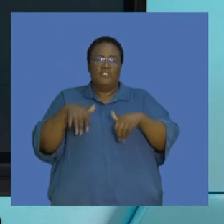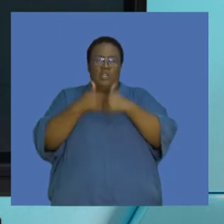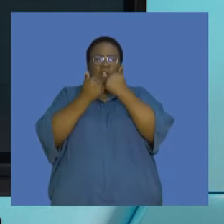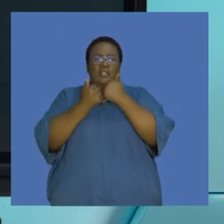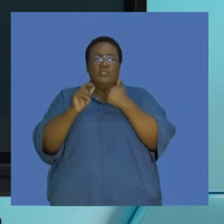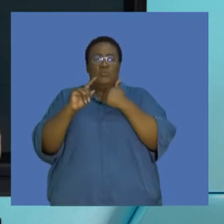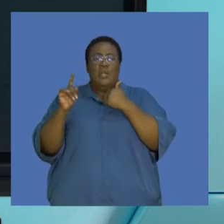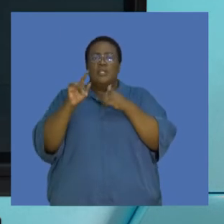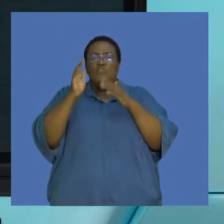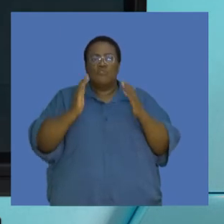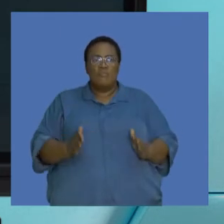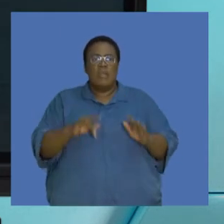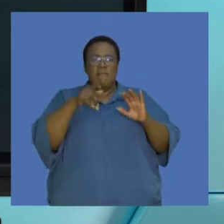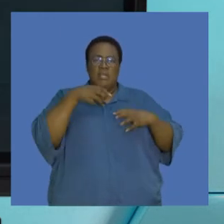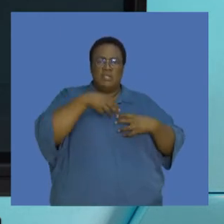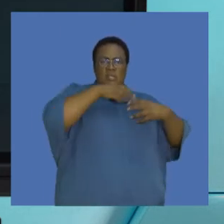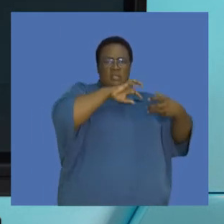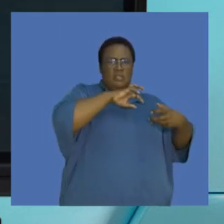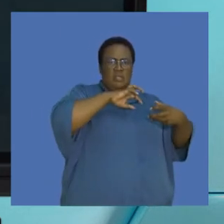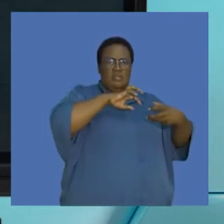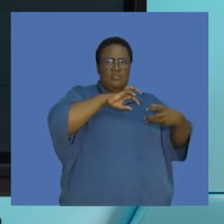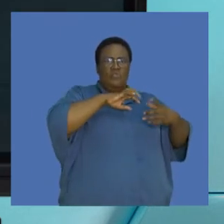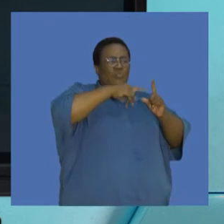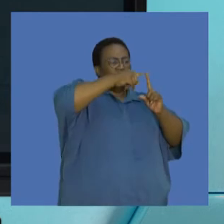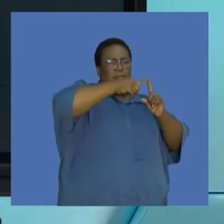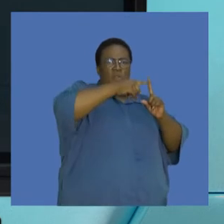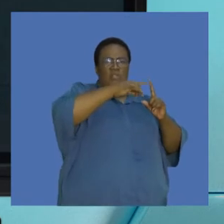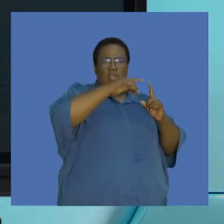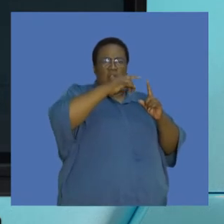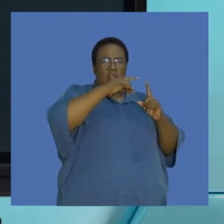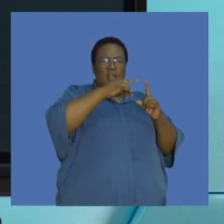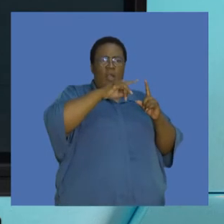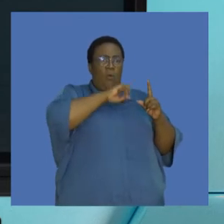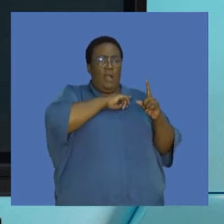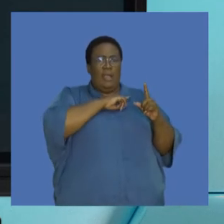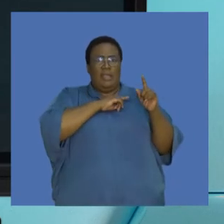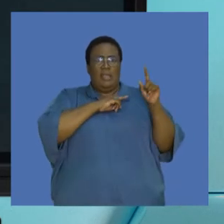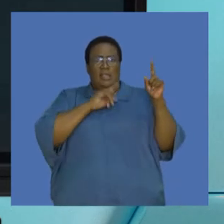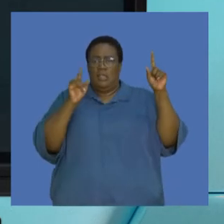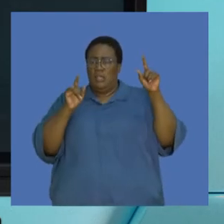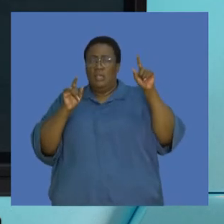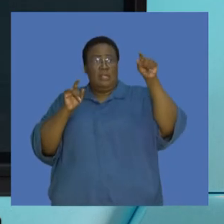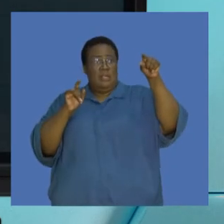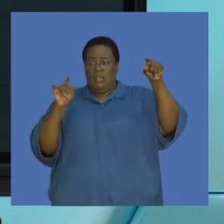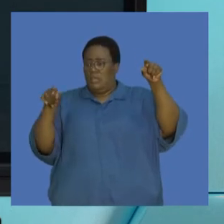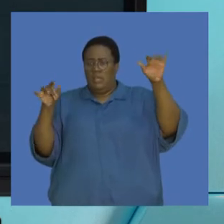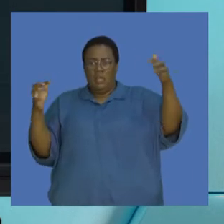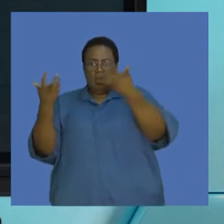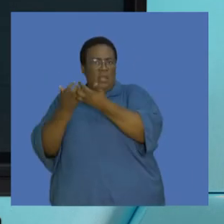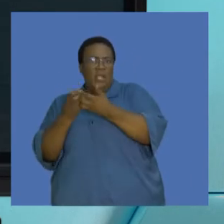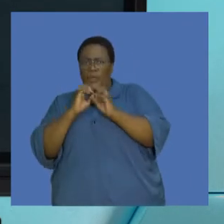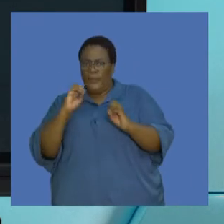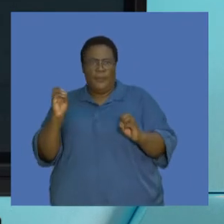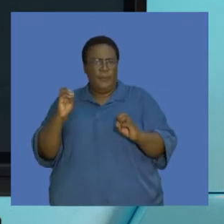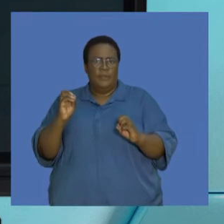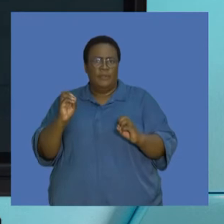to very different temperatures. Temperatures that do not have any correlation to what we currently experience on